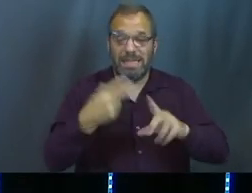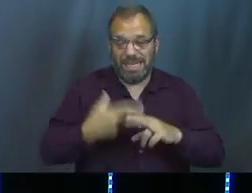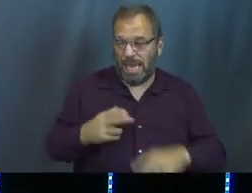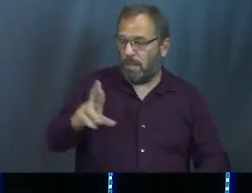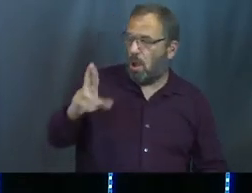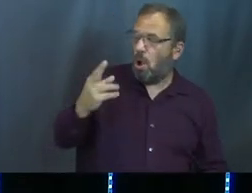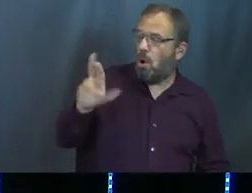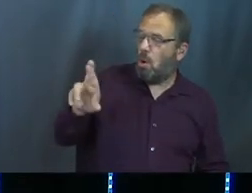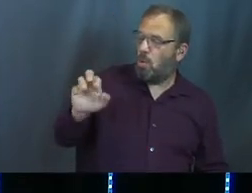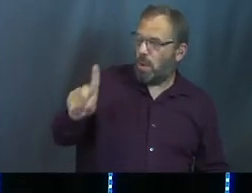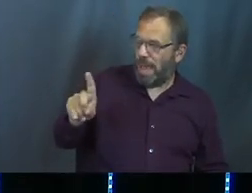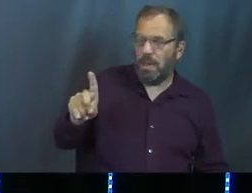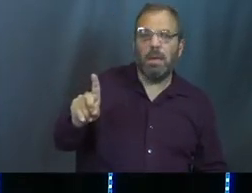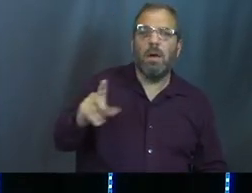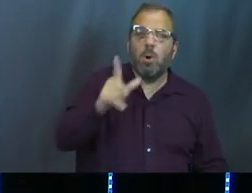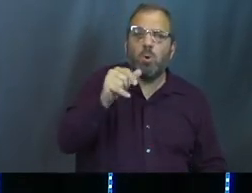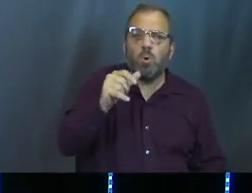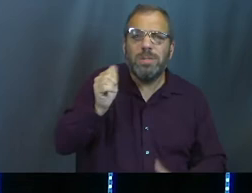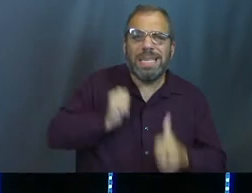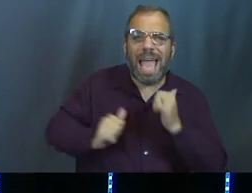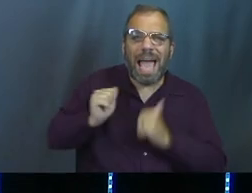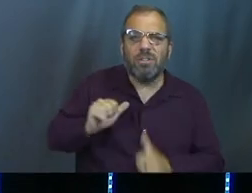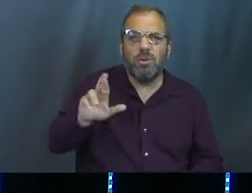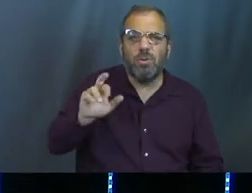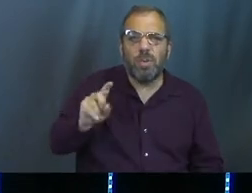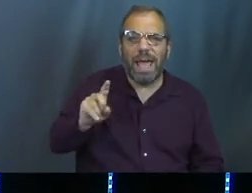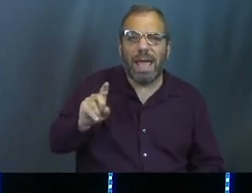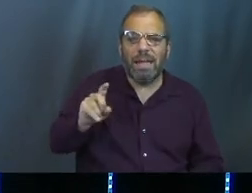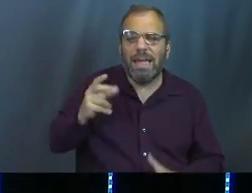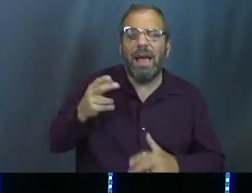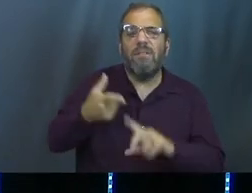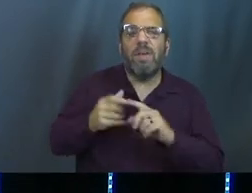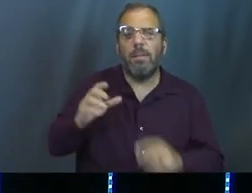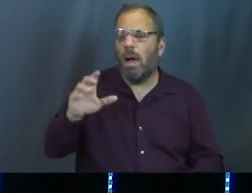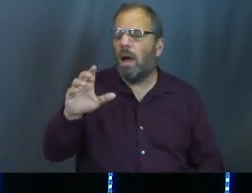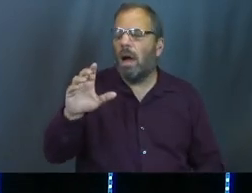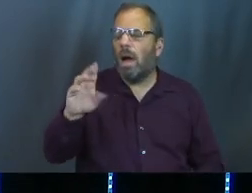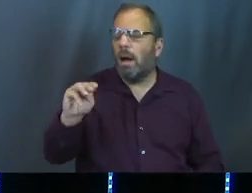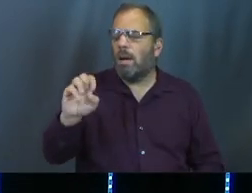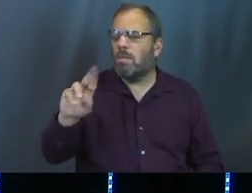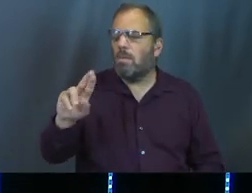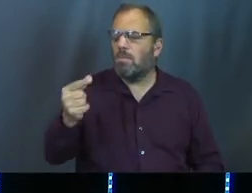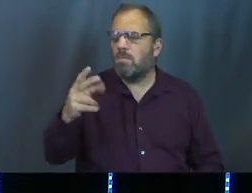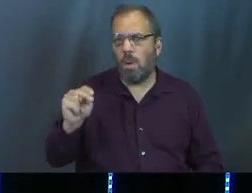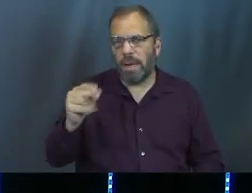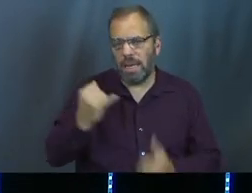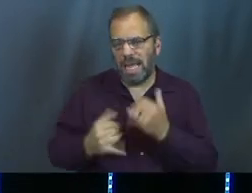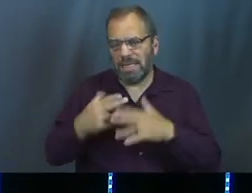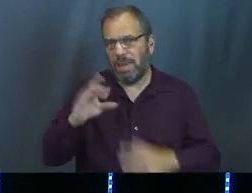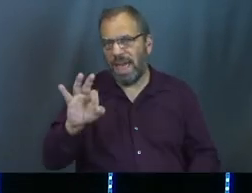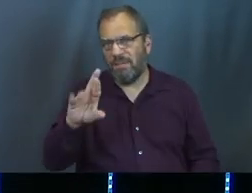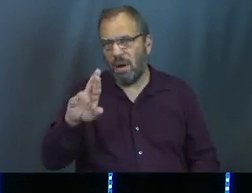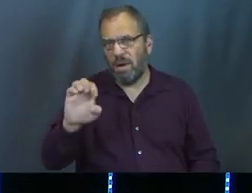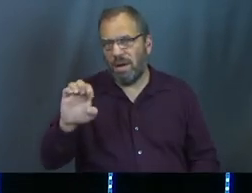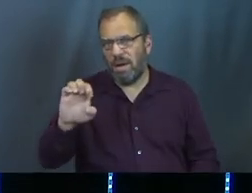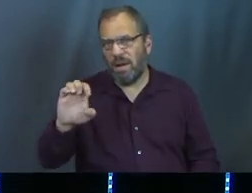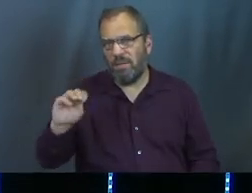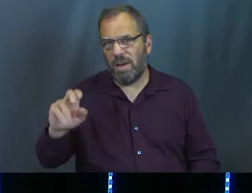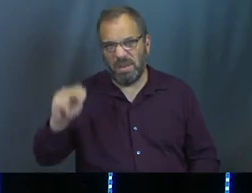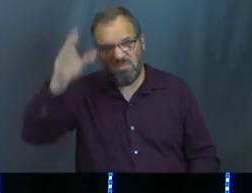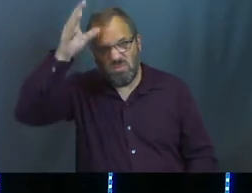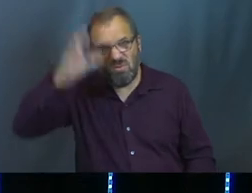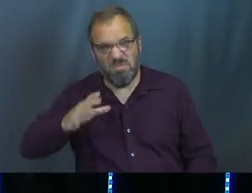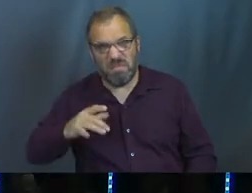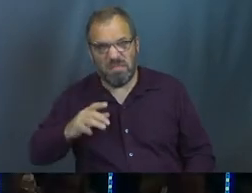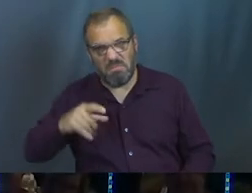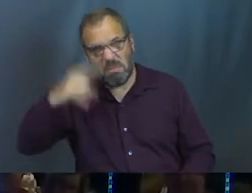guy named Red. Red is played by Morgan Freeman, and they just built this really cool relationship, a really special bond. And the whole time that they're